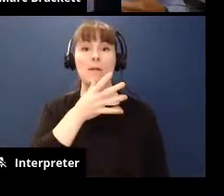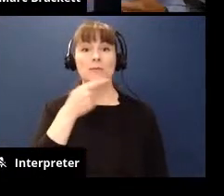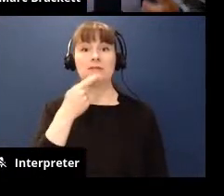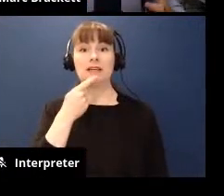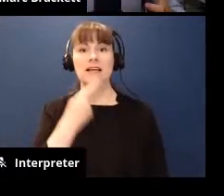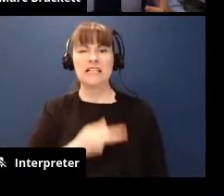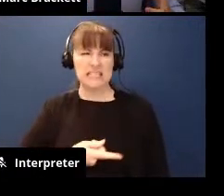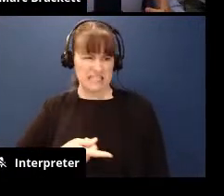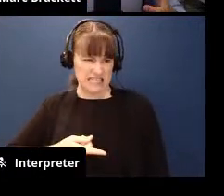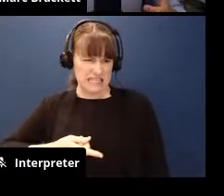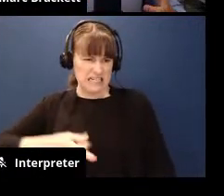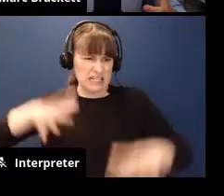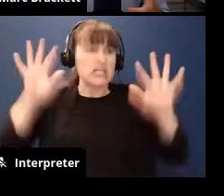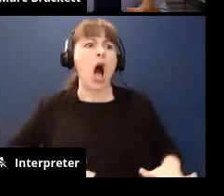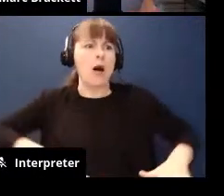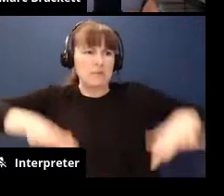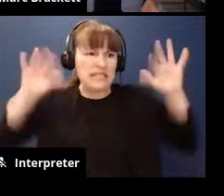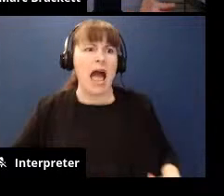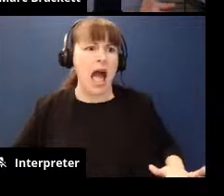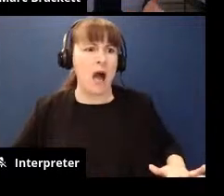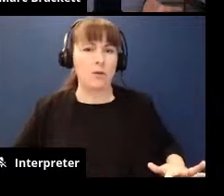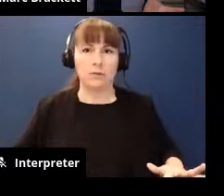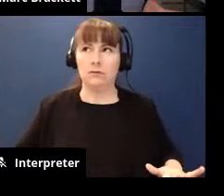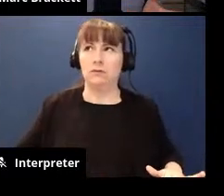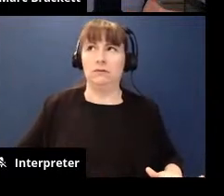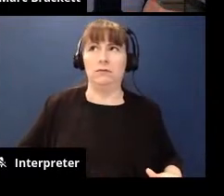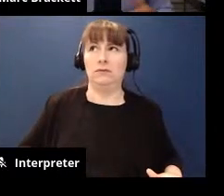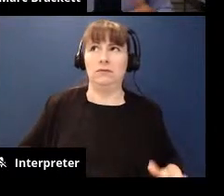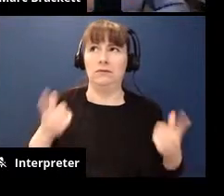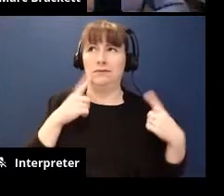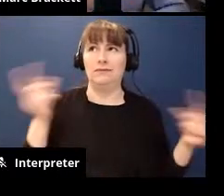like calm down like that doesn't work